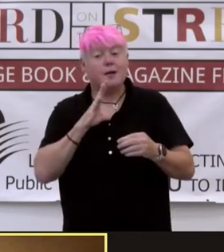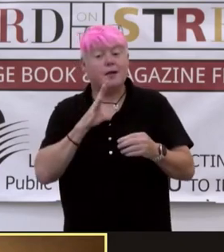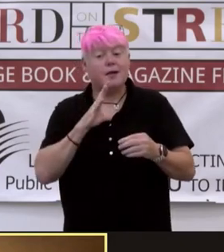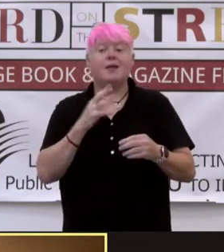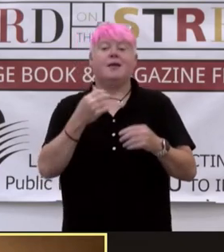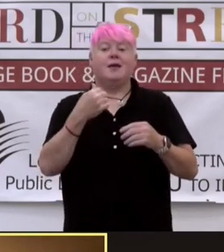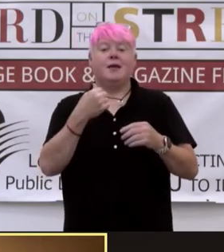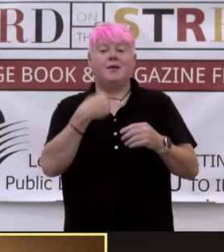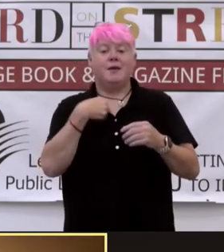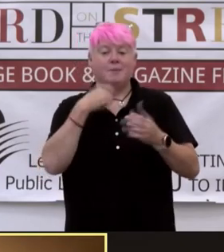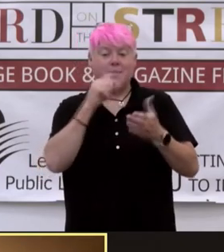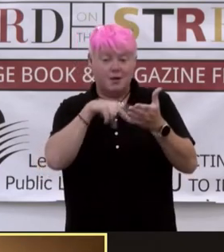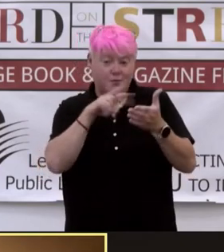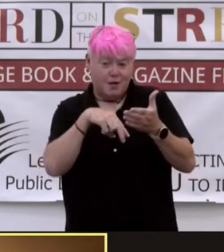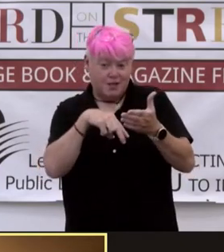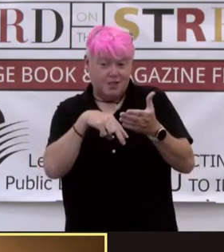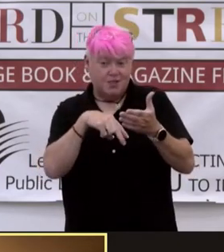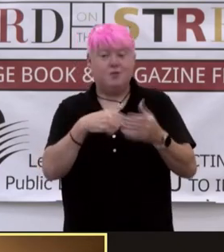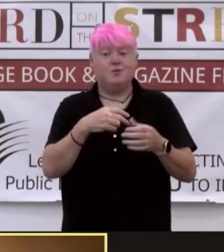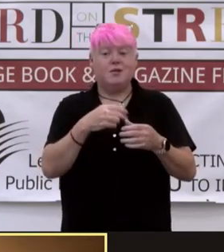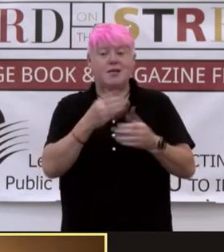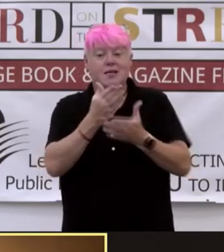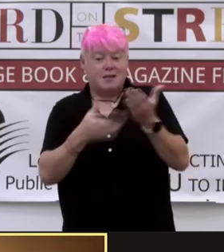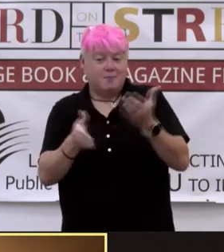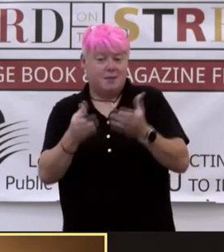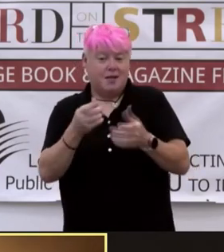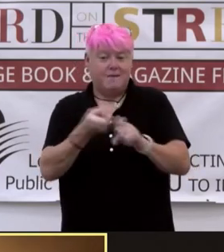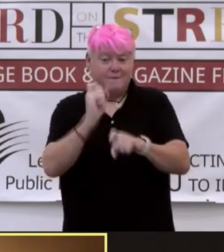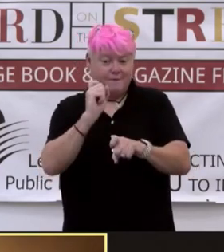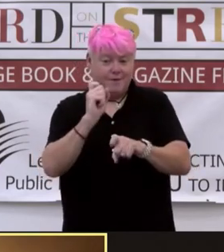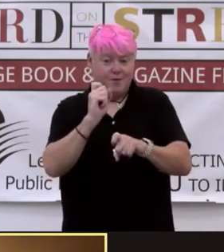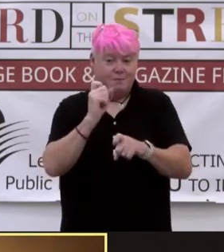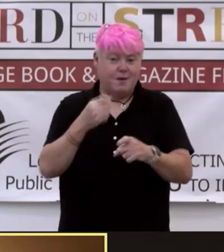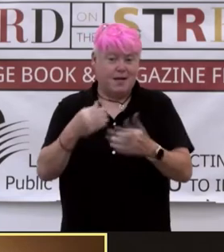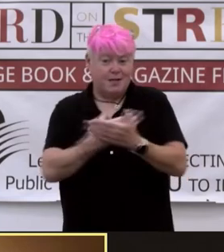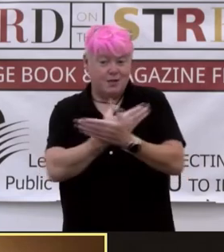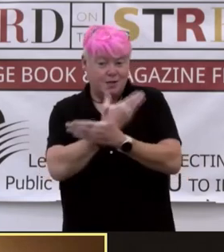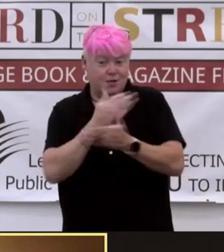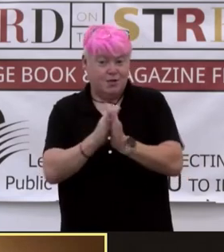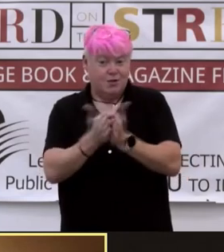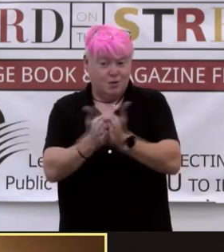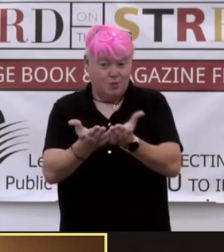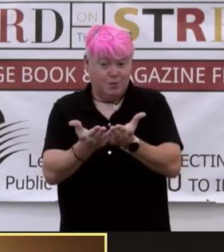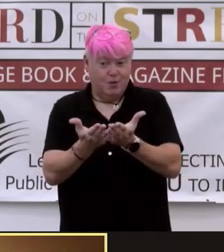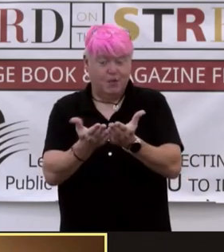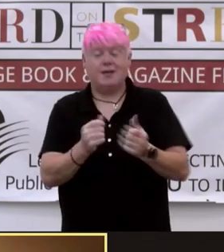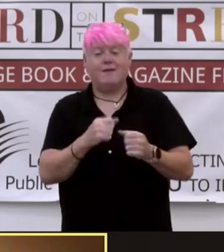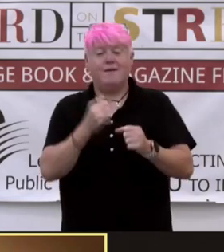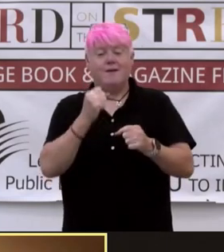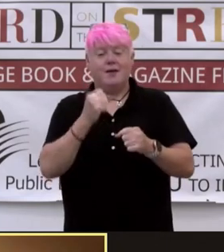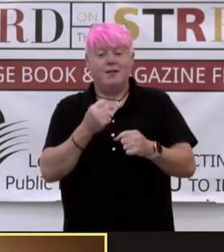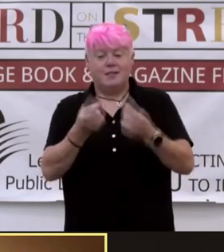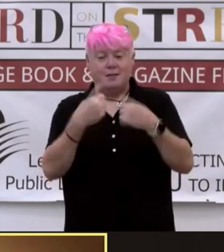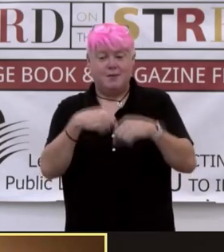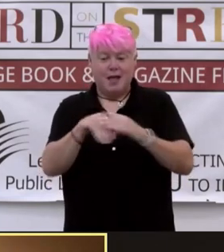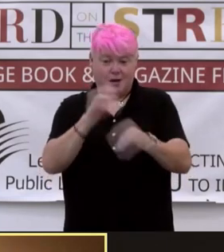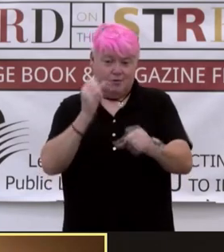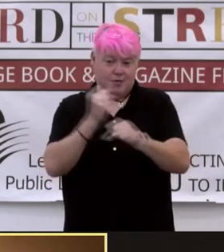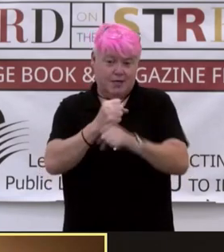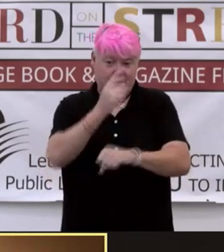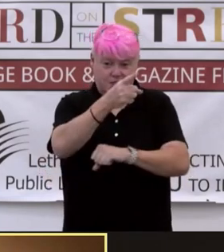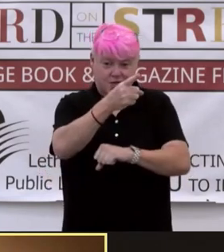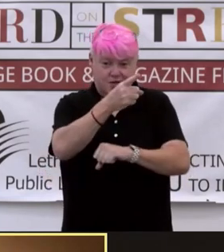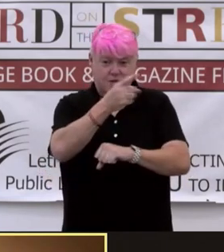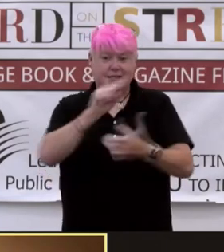excerpt from my upcoming book, which is coming out next year from Simon & Schuster. So, without further ado, let's get